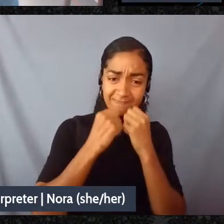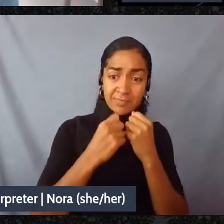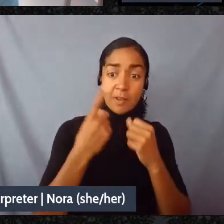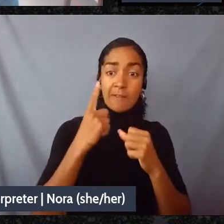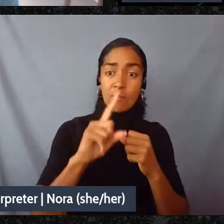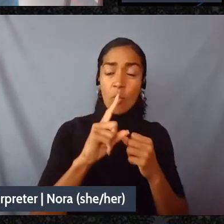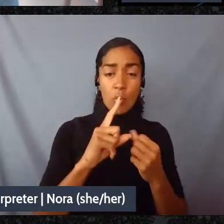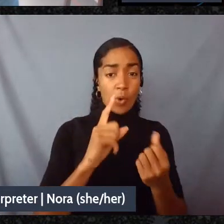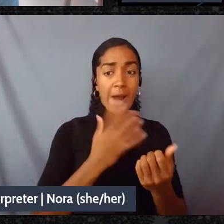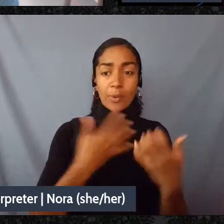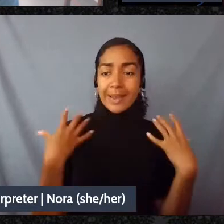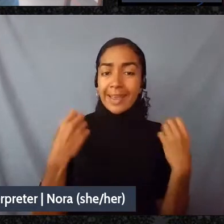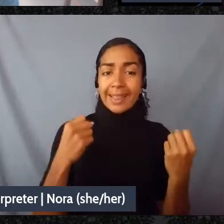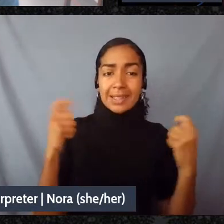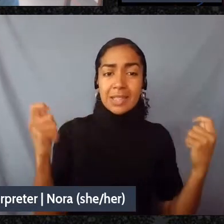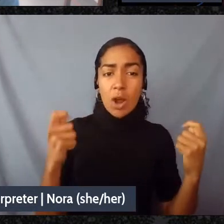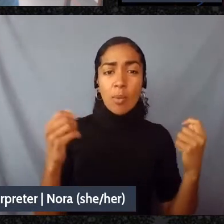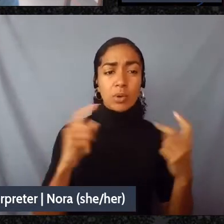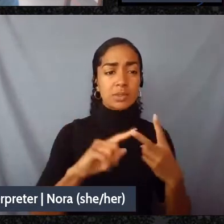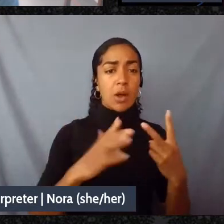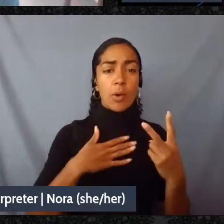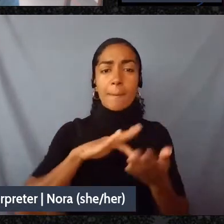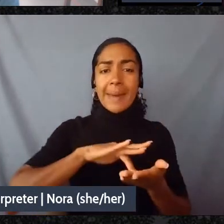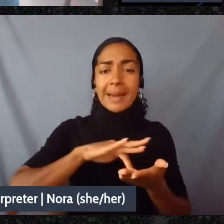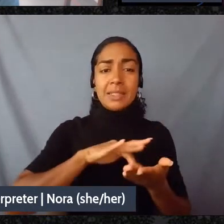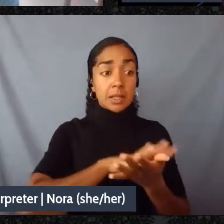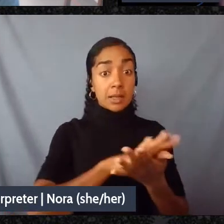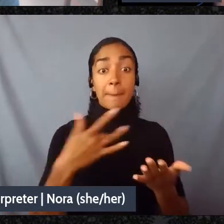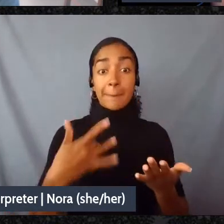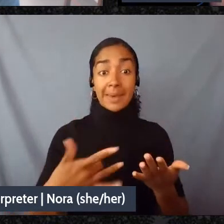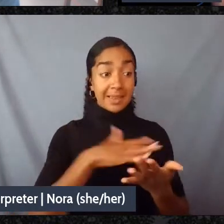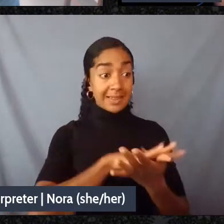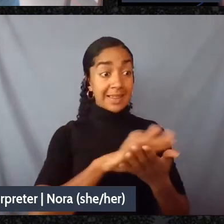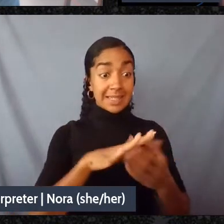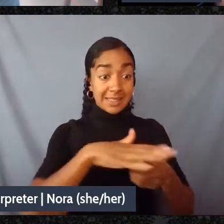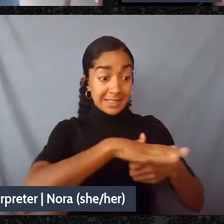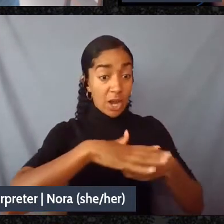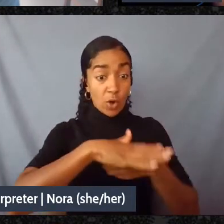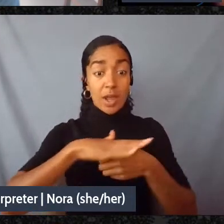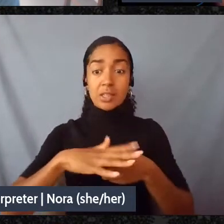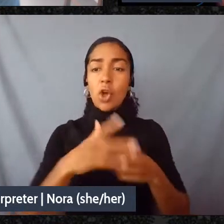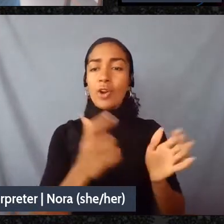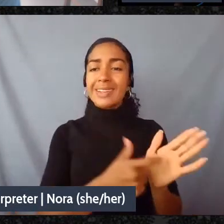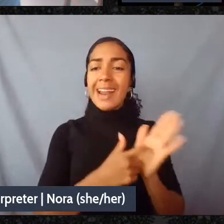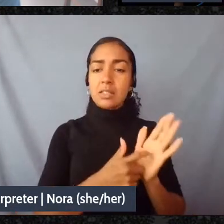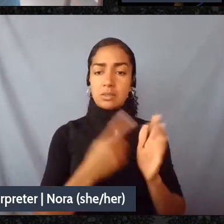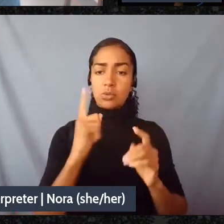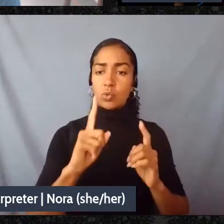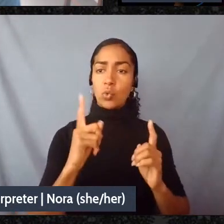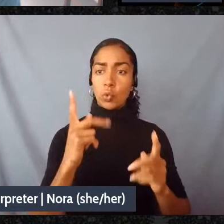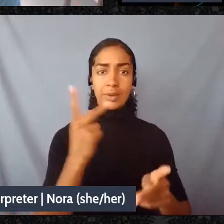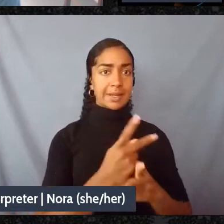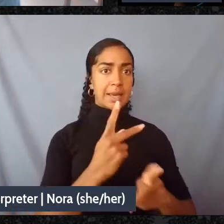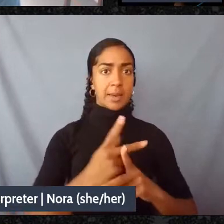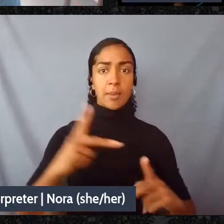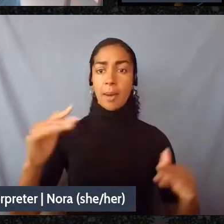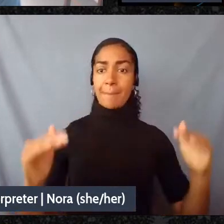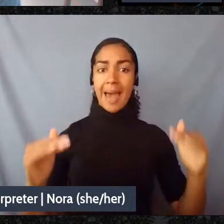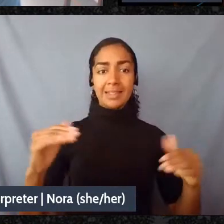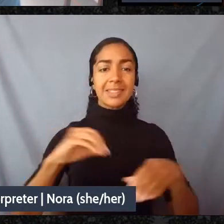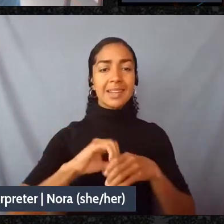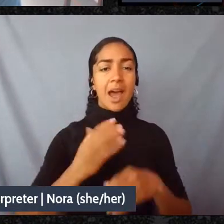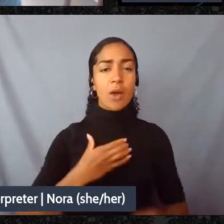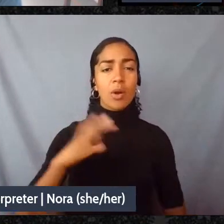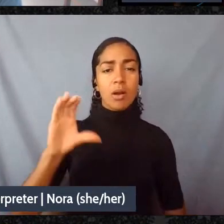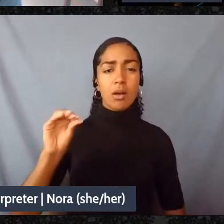medicines. And in some instances, these sites are necessary to maintain balance in our cosmology. So from an